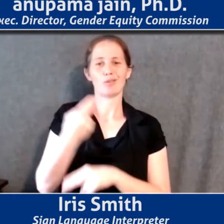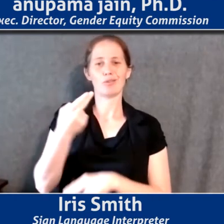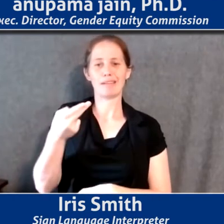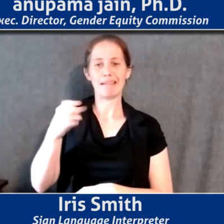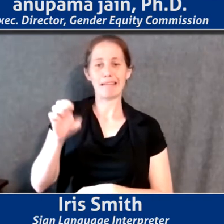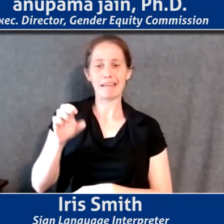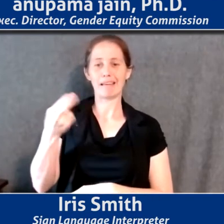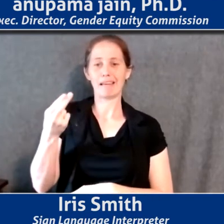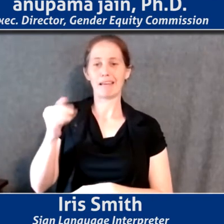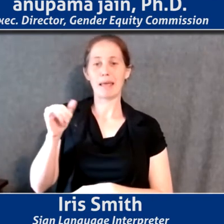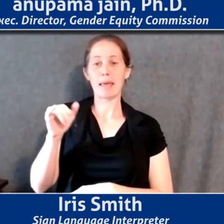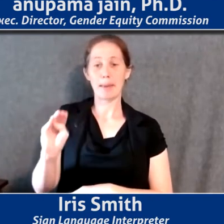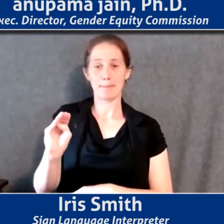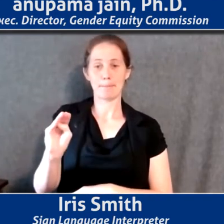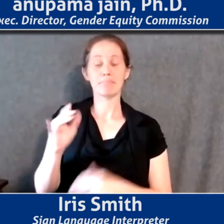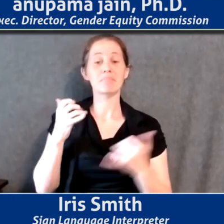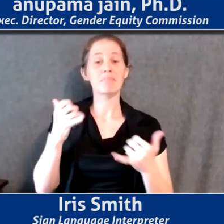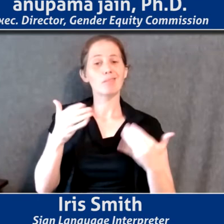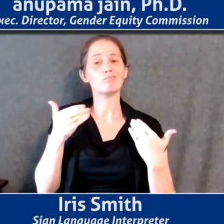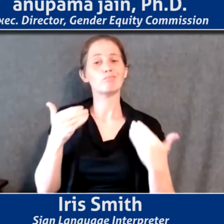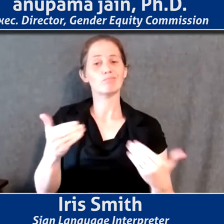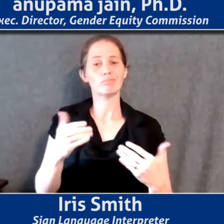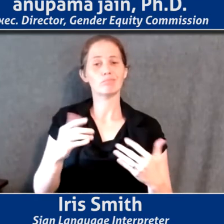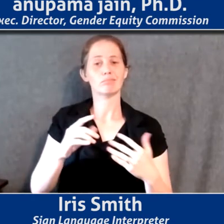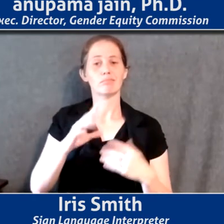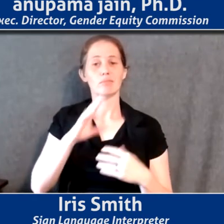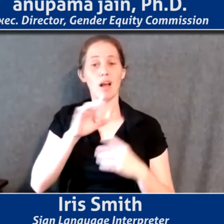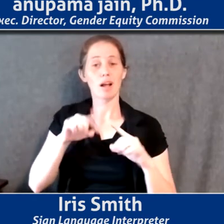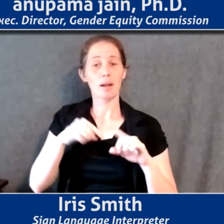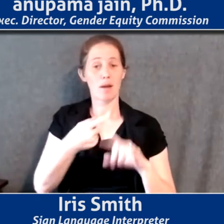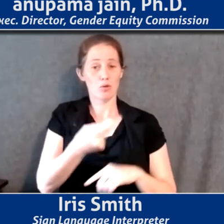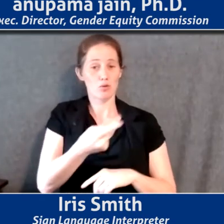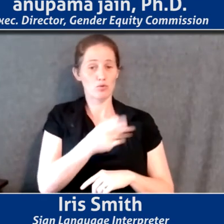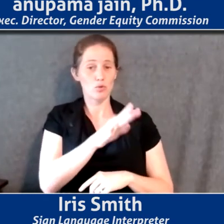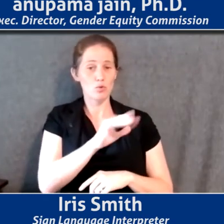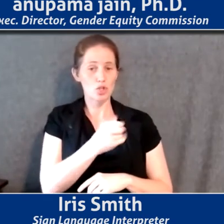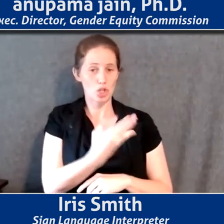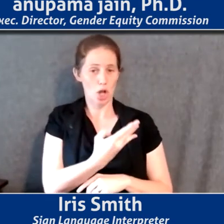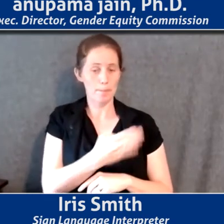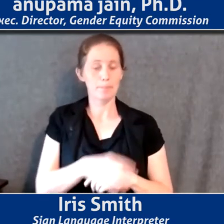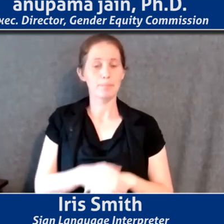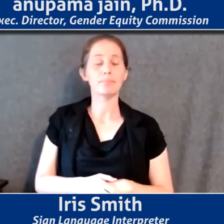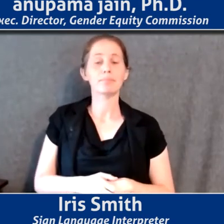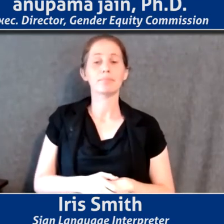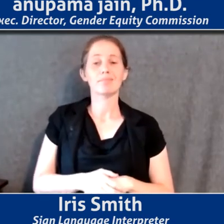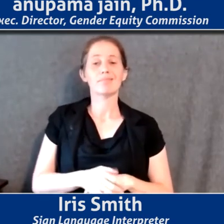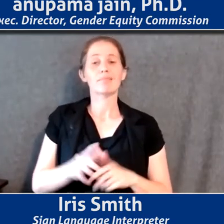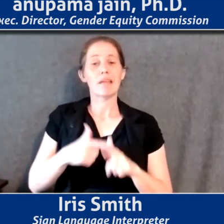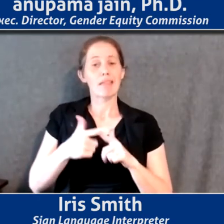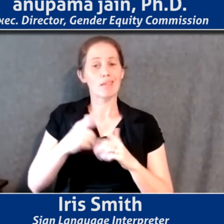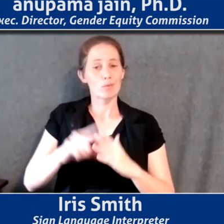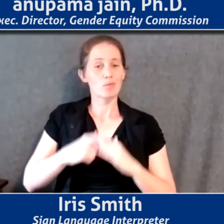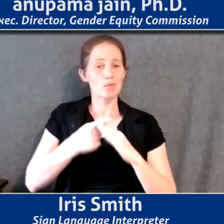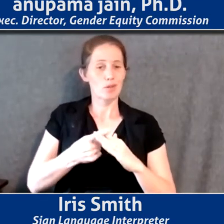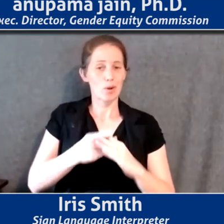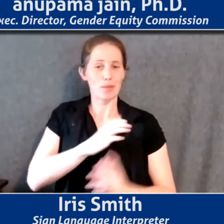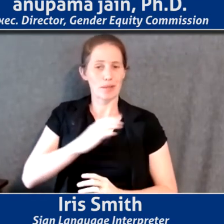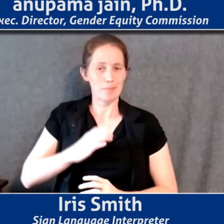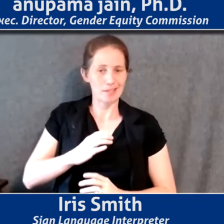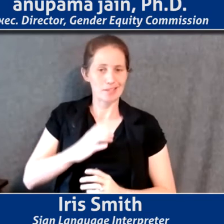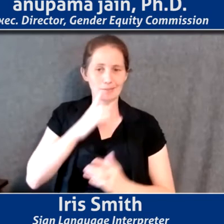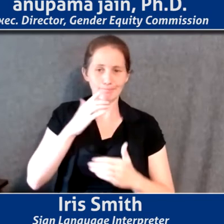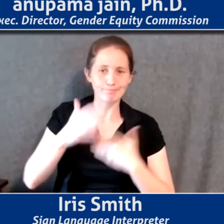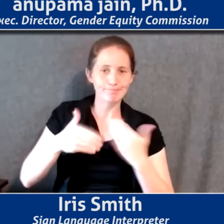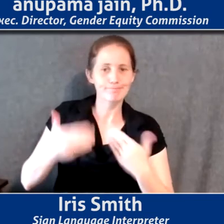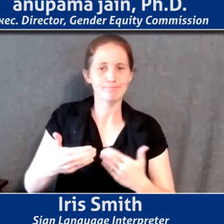set, let's talk about what you two both do at the mayor's office, and then we'll start with the Gender Equity Commission and get the conversation rolling.